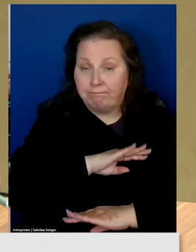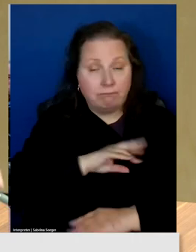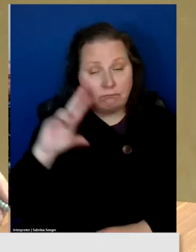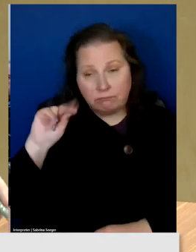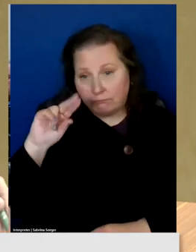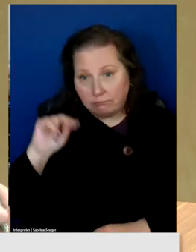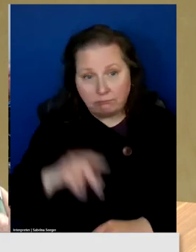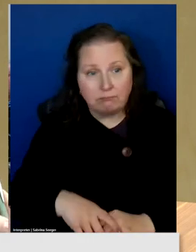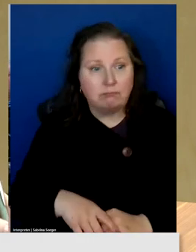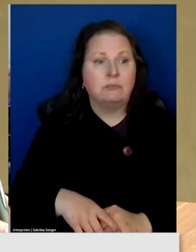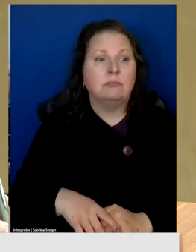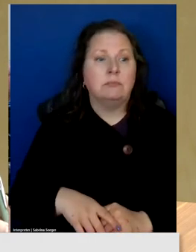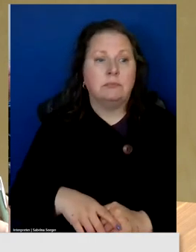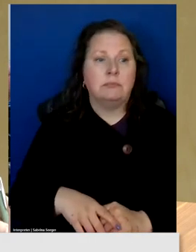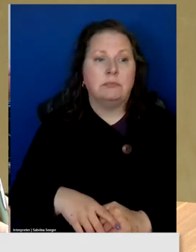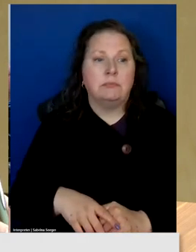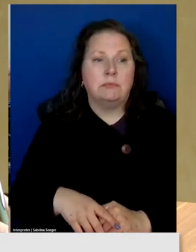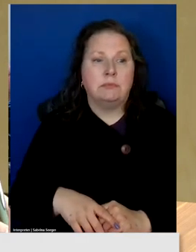see, uh,